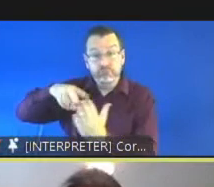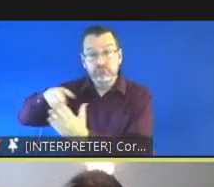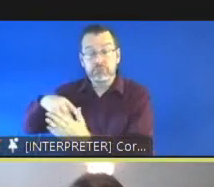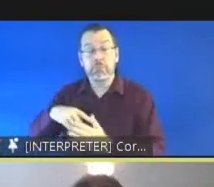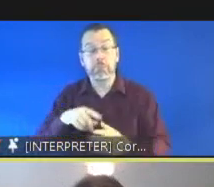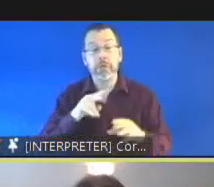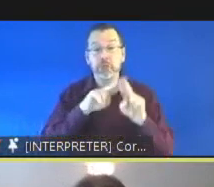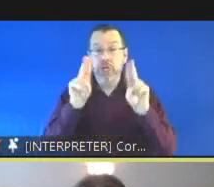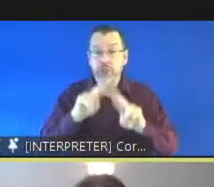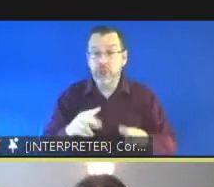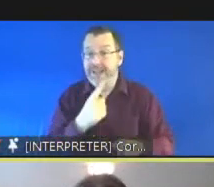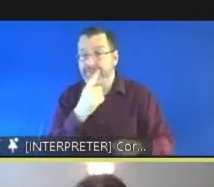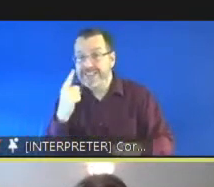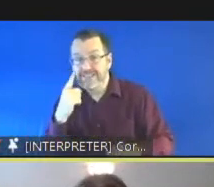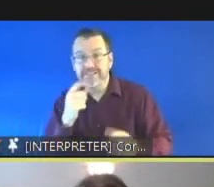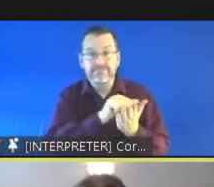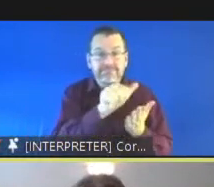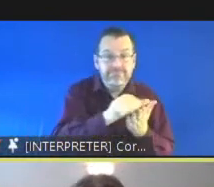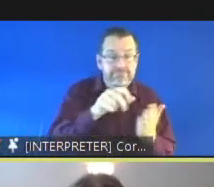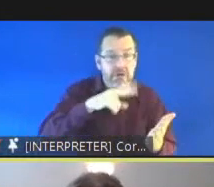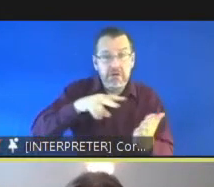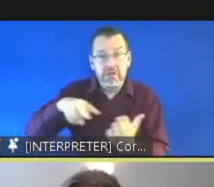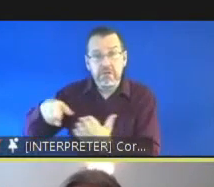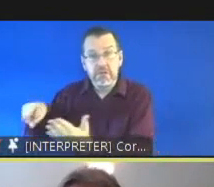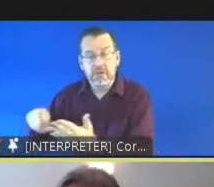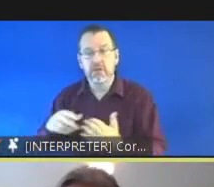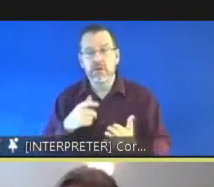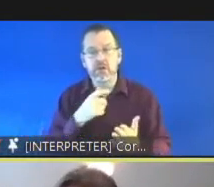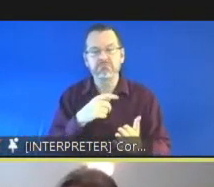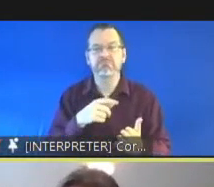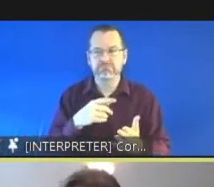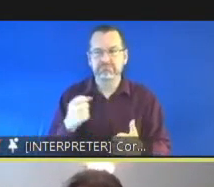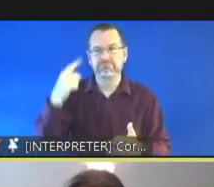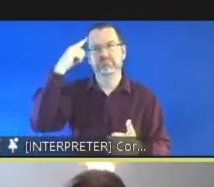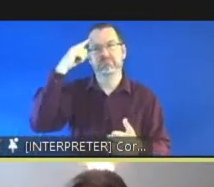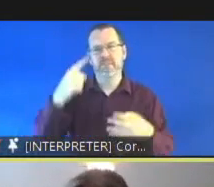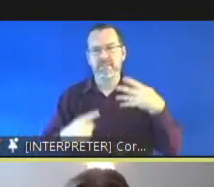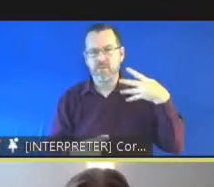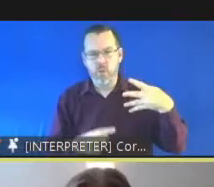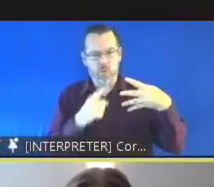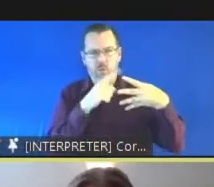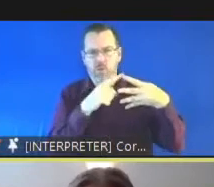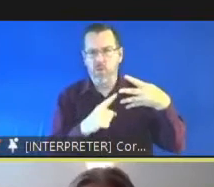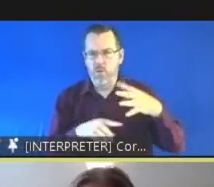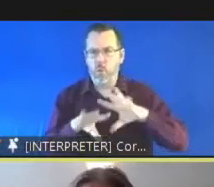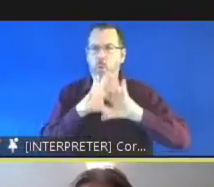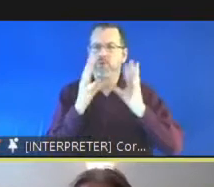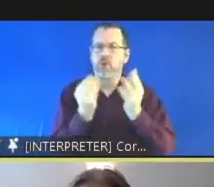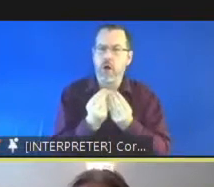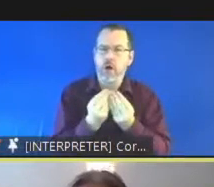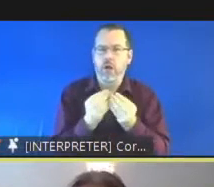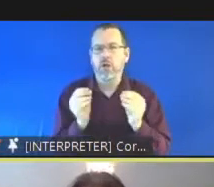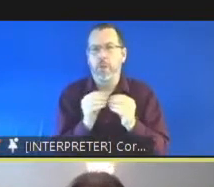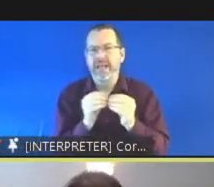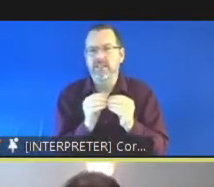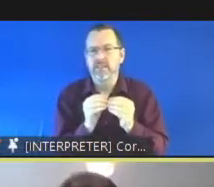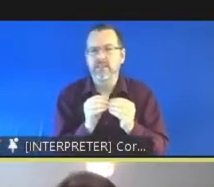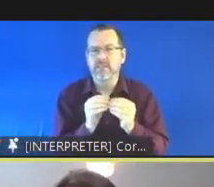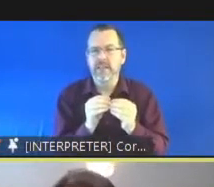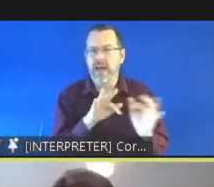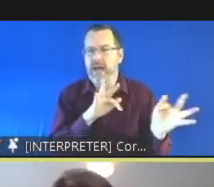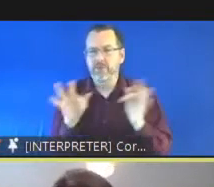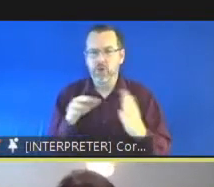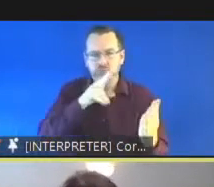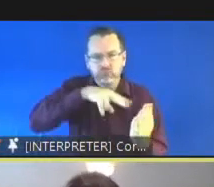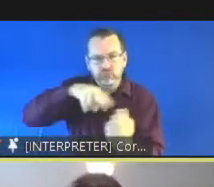topic we're discussing today i came up with these sort of four general observations and the first is a